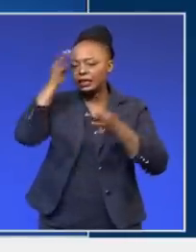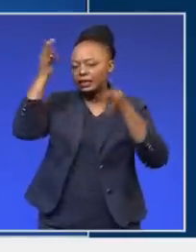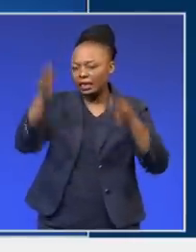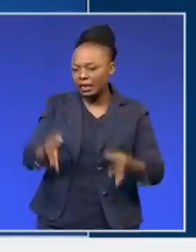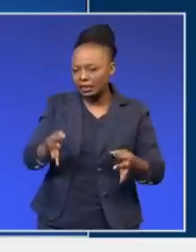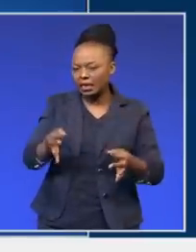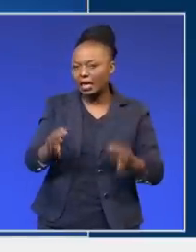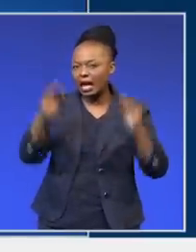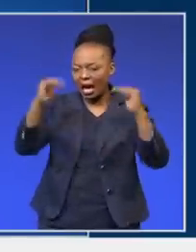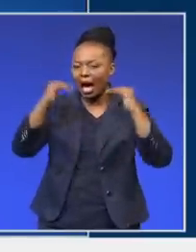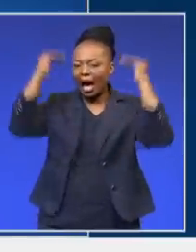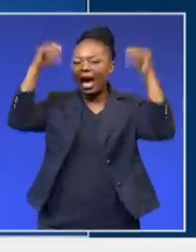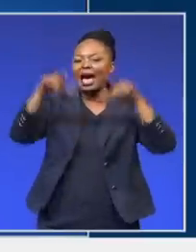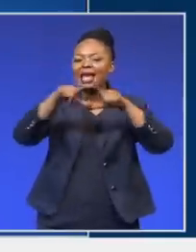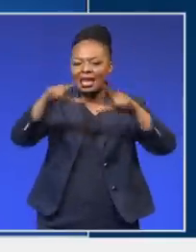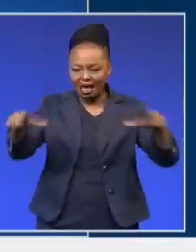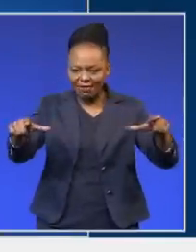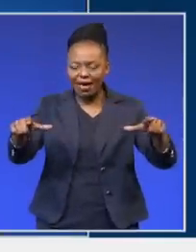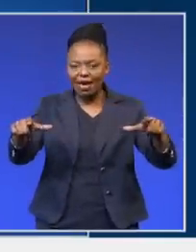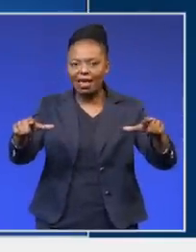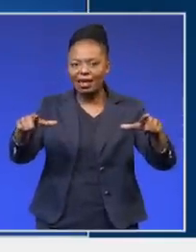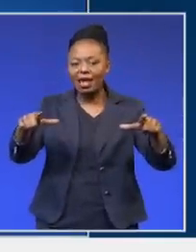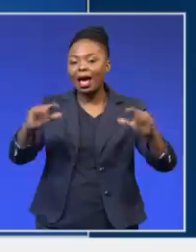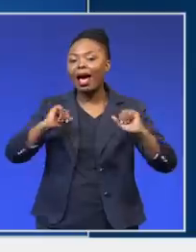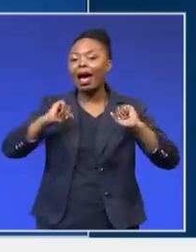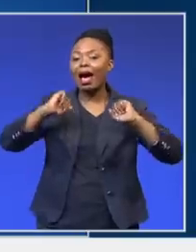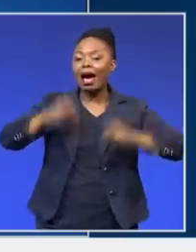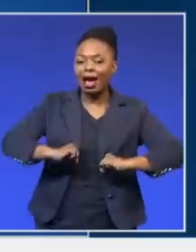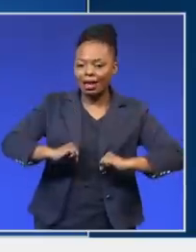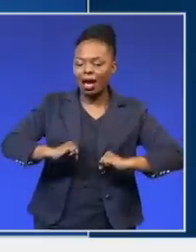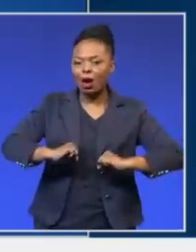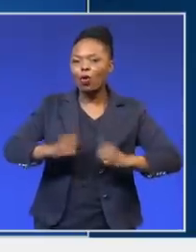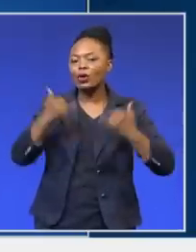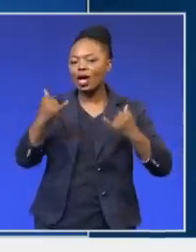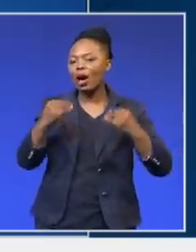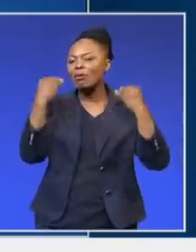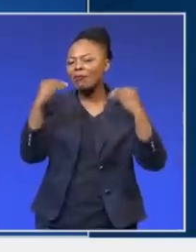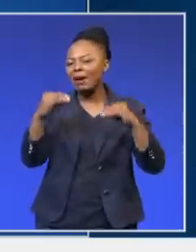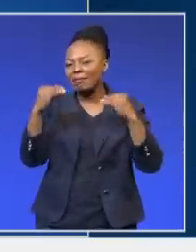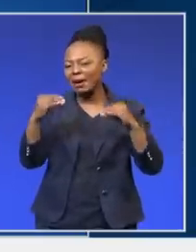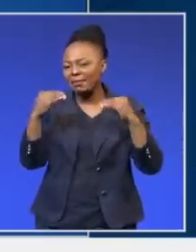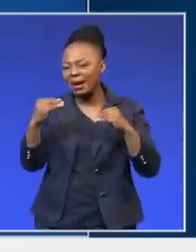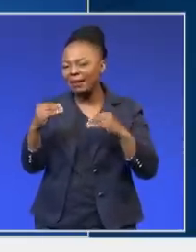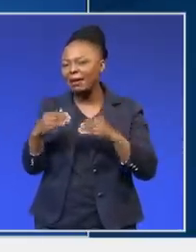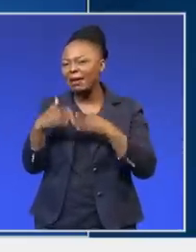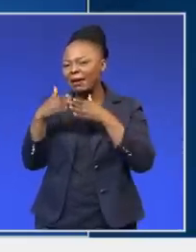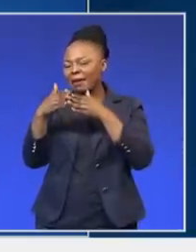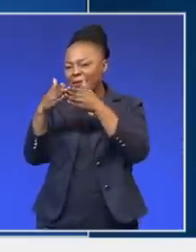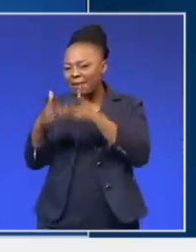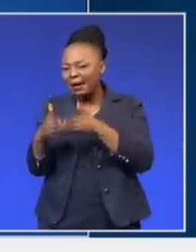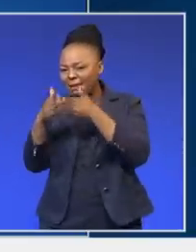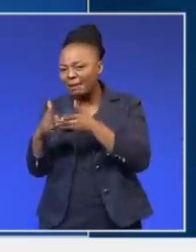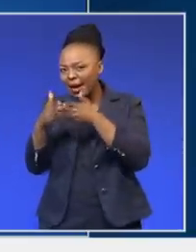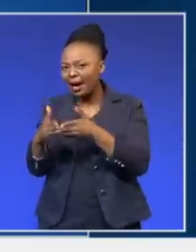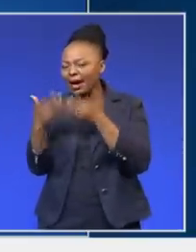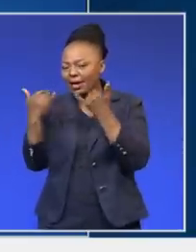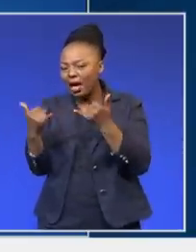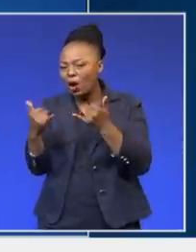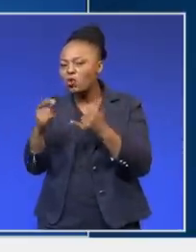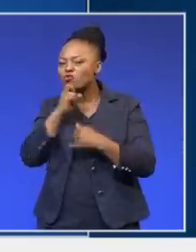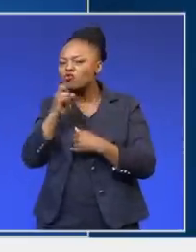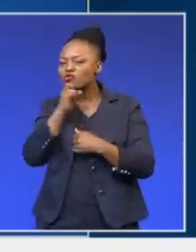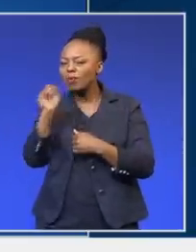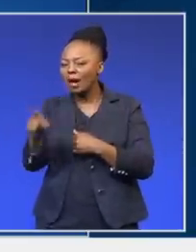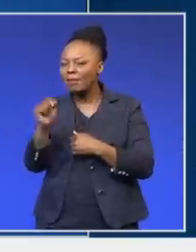the highest level to allow a commercial vessel under sanction into a national strategic key